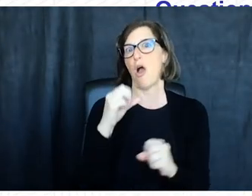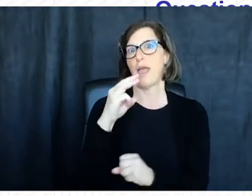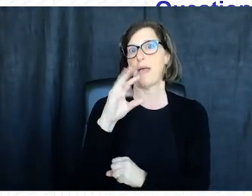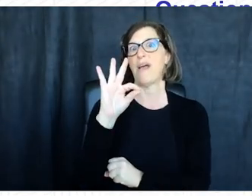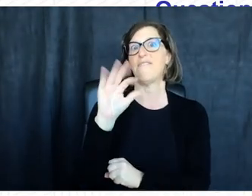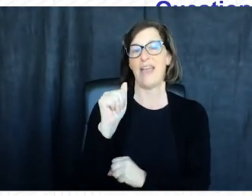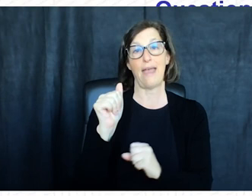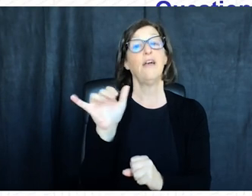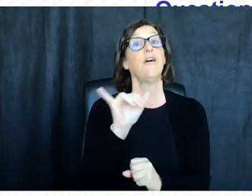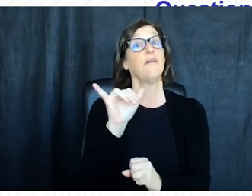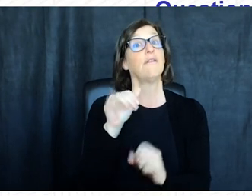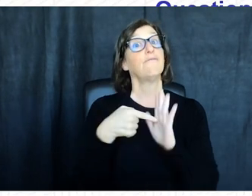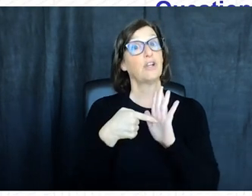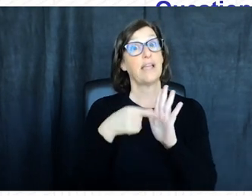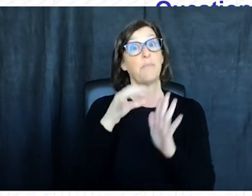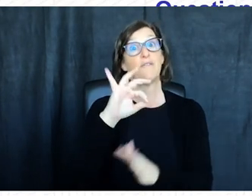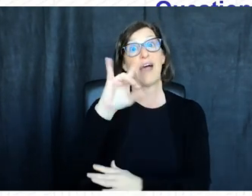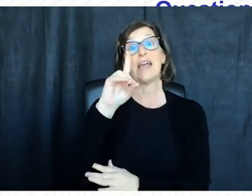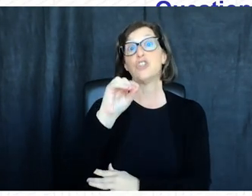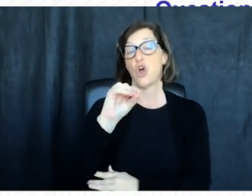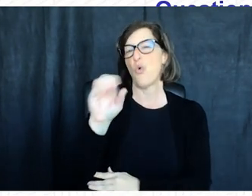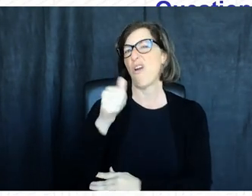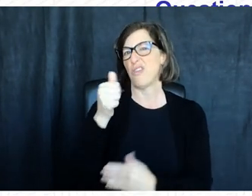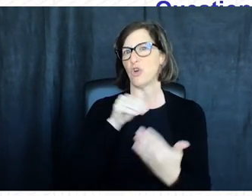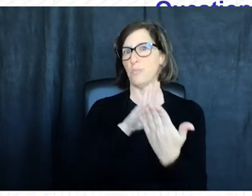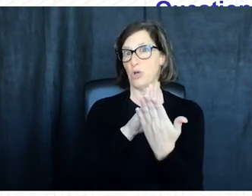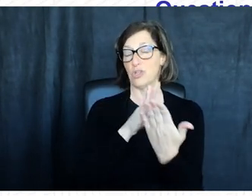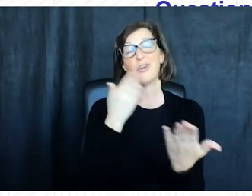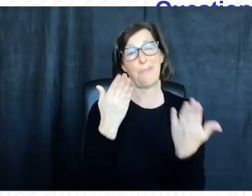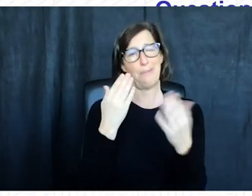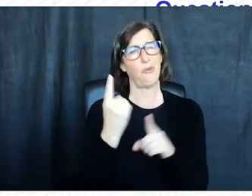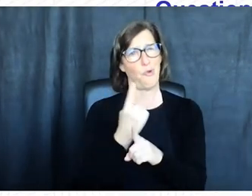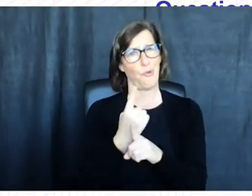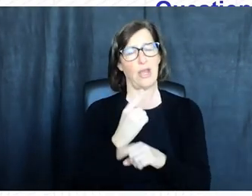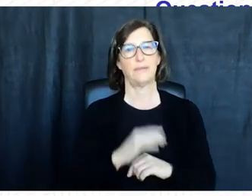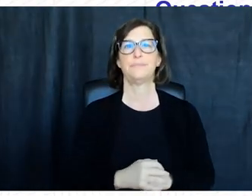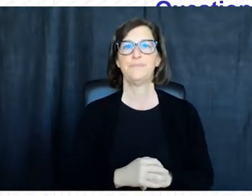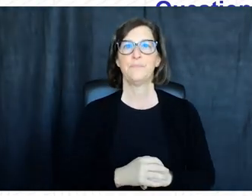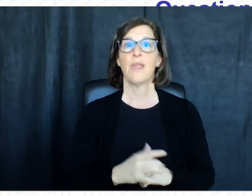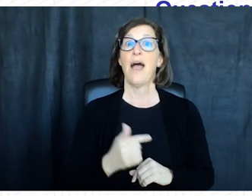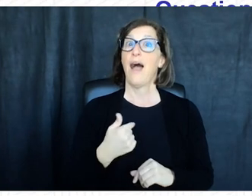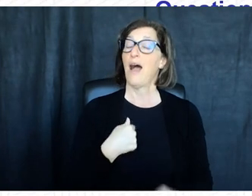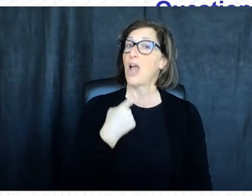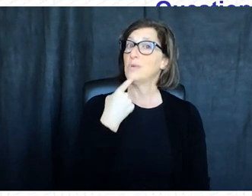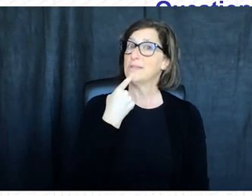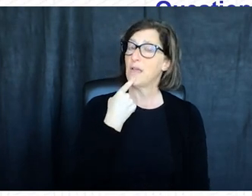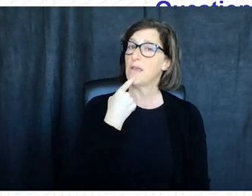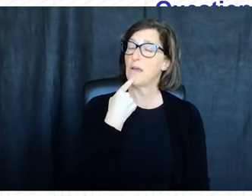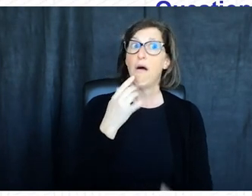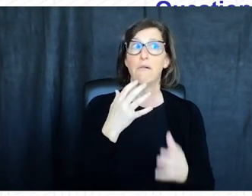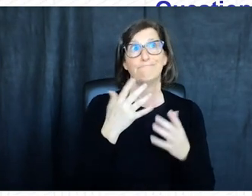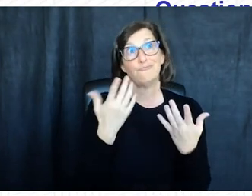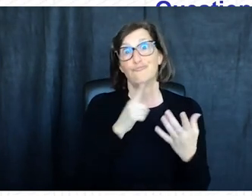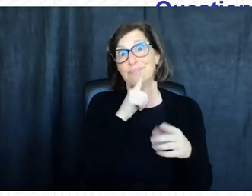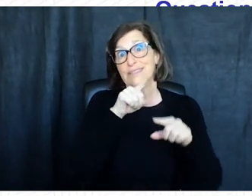mfa uh like fido or like um other mechanisms are are likely appropriate um you know i would also